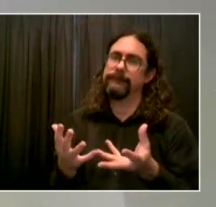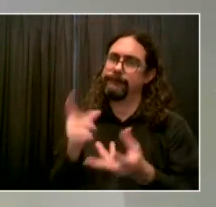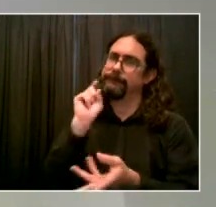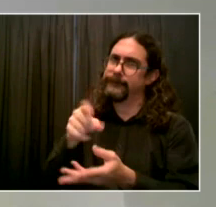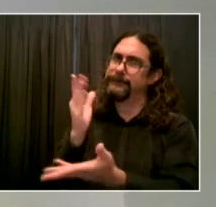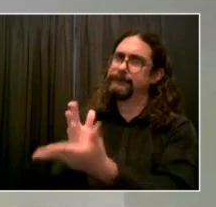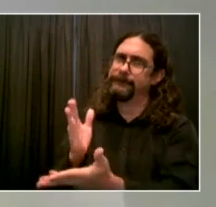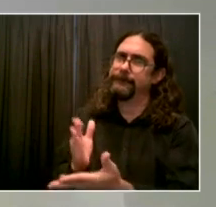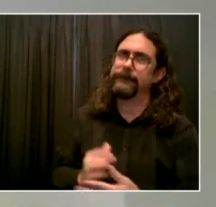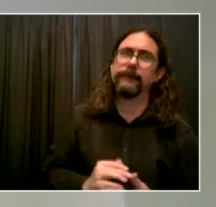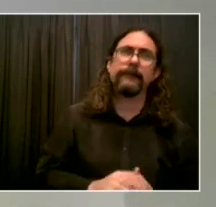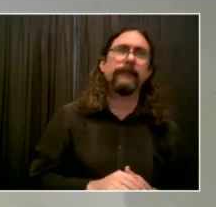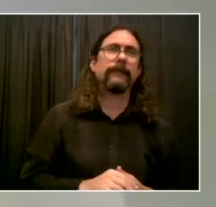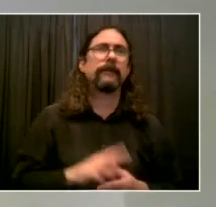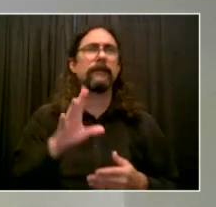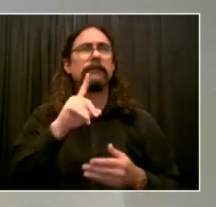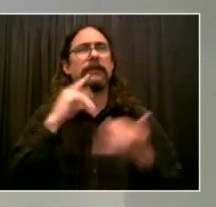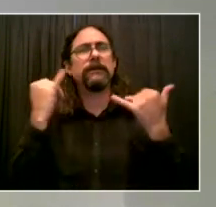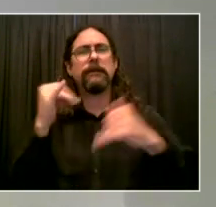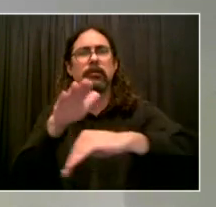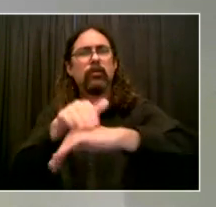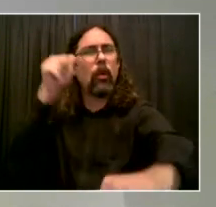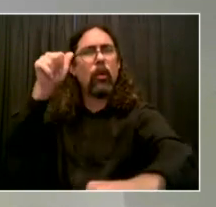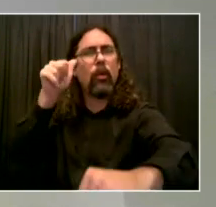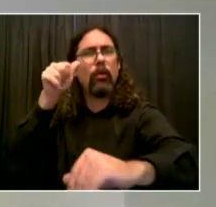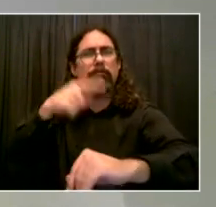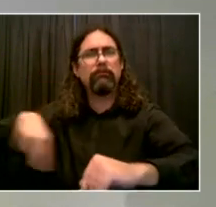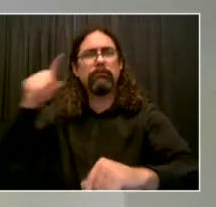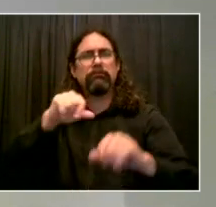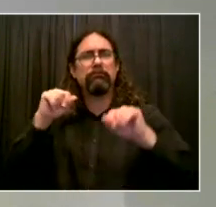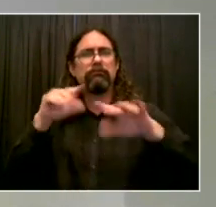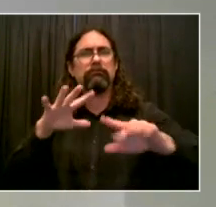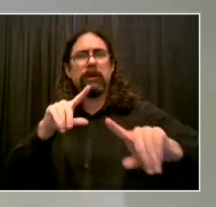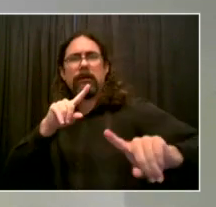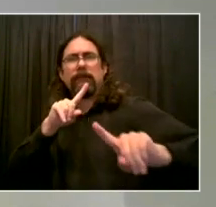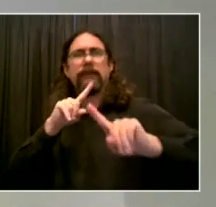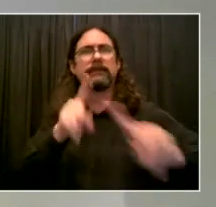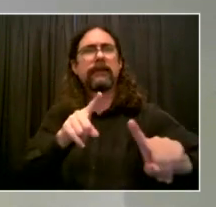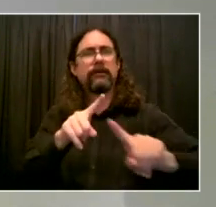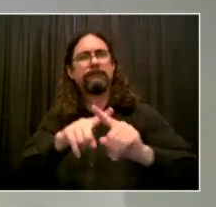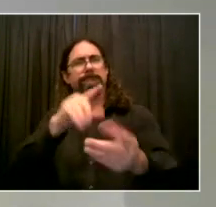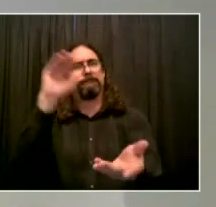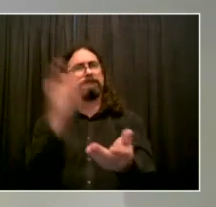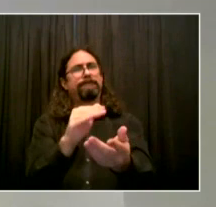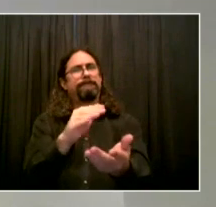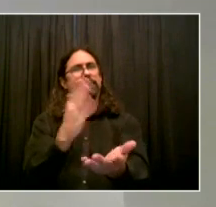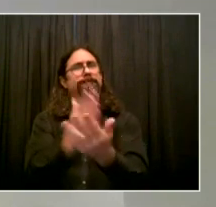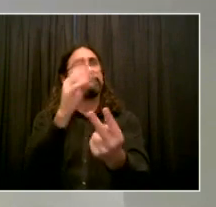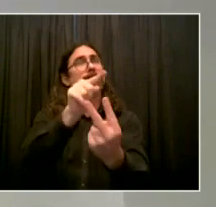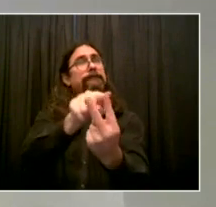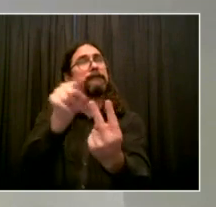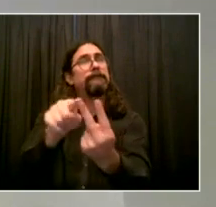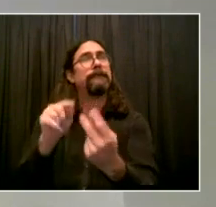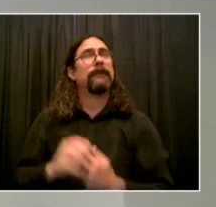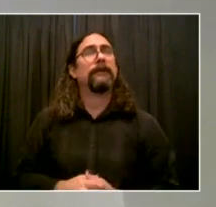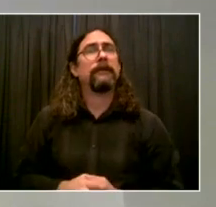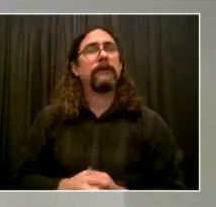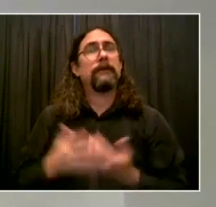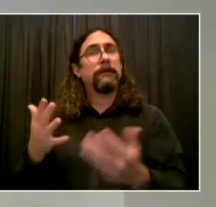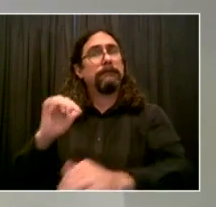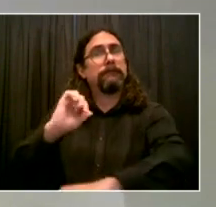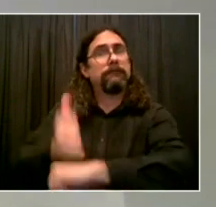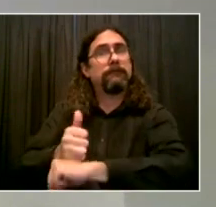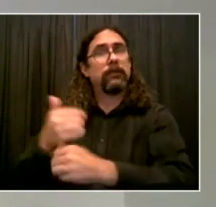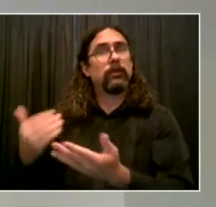The creation of this pandemic response institute is a powerful proactive step forward in advancing